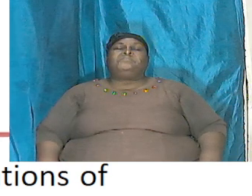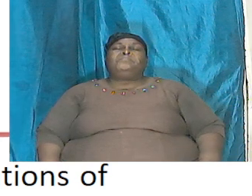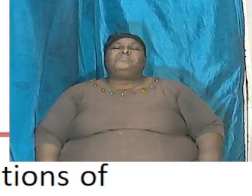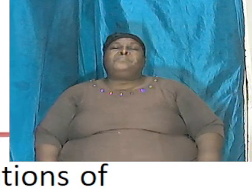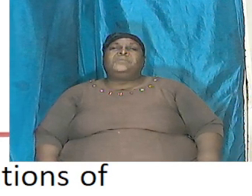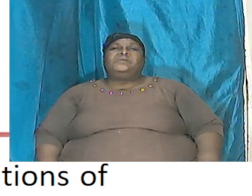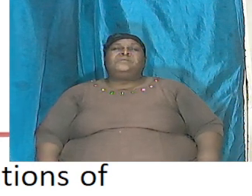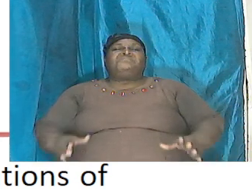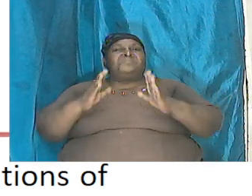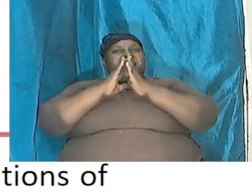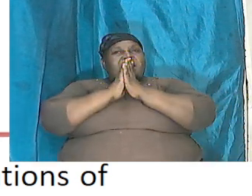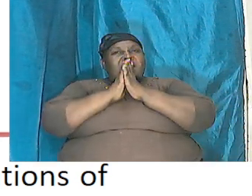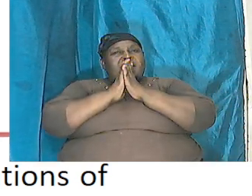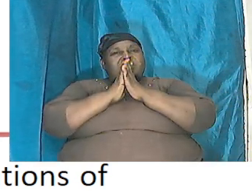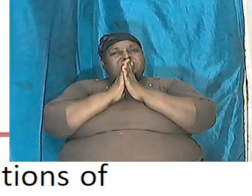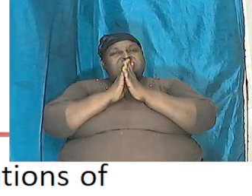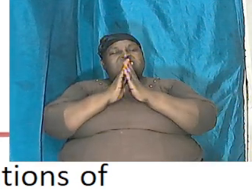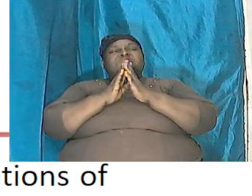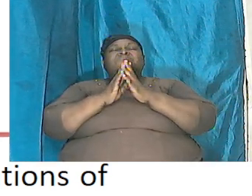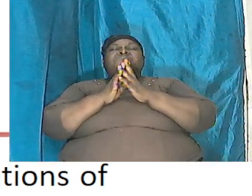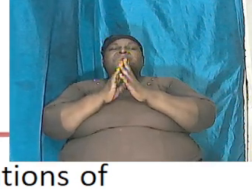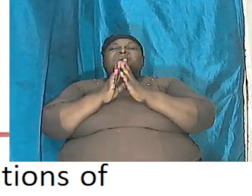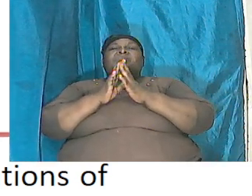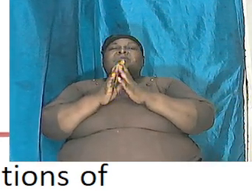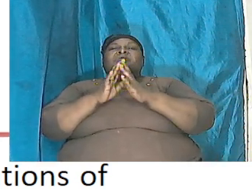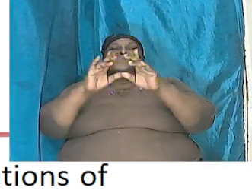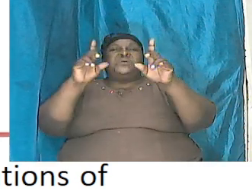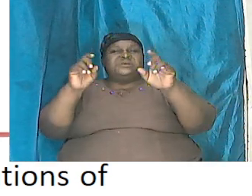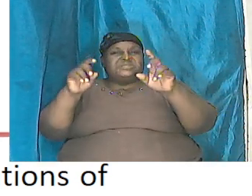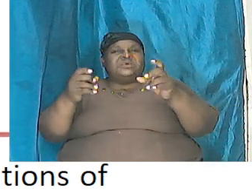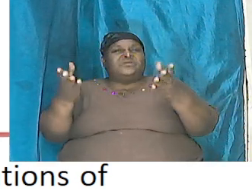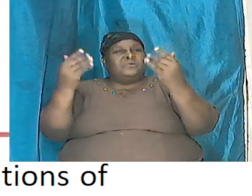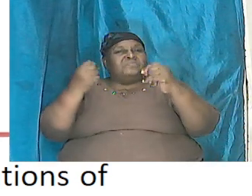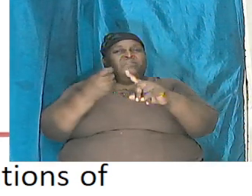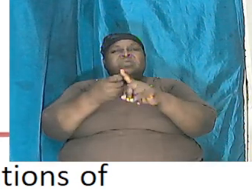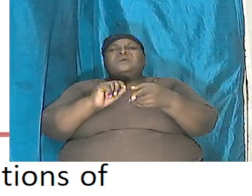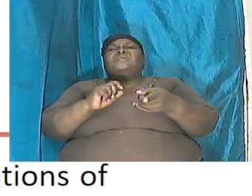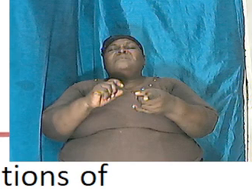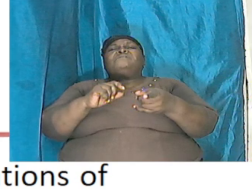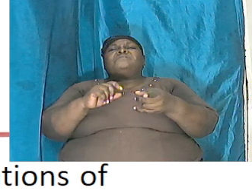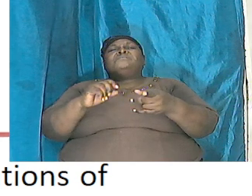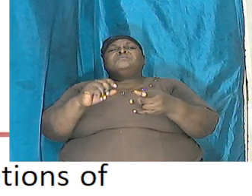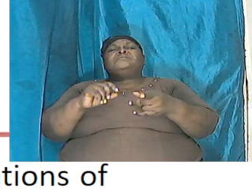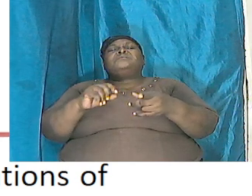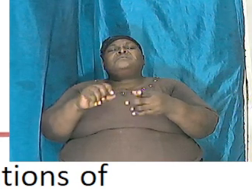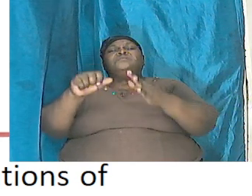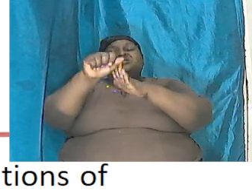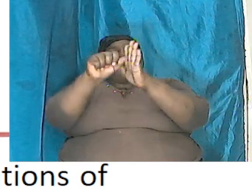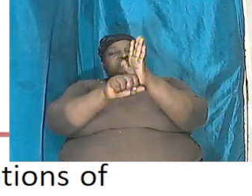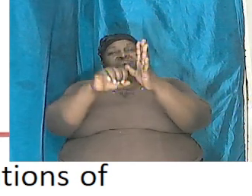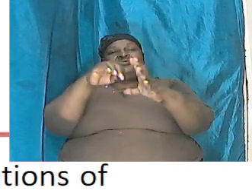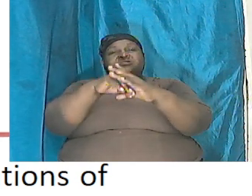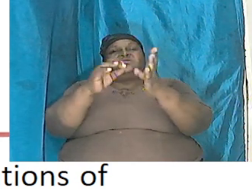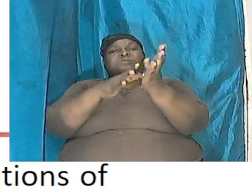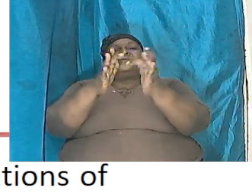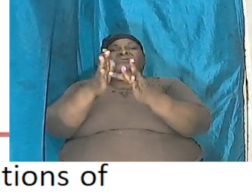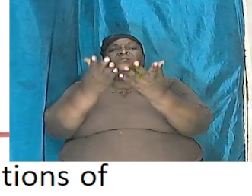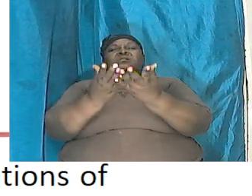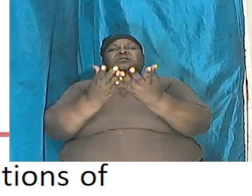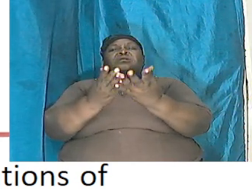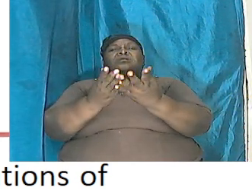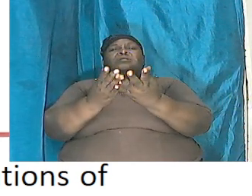and the question comes from a scripture in the Bible and it's from the book of Job